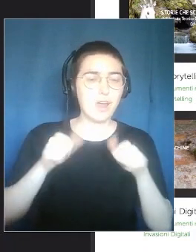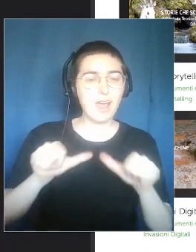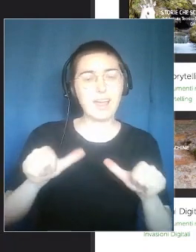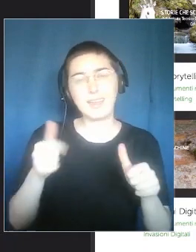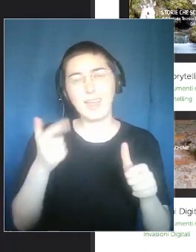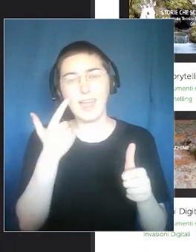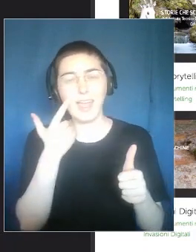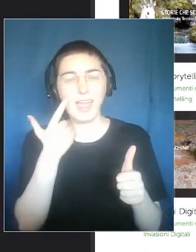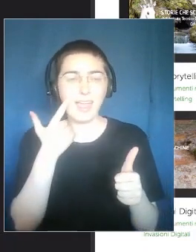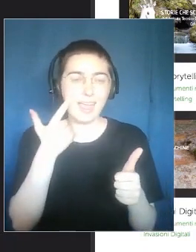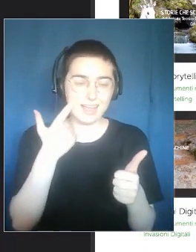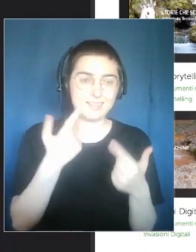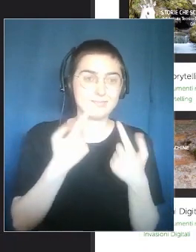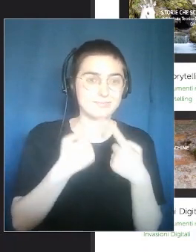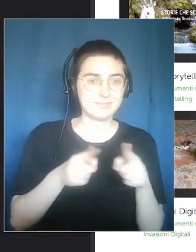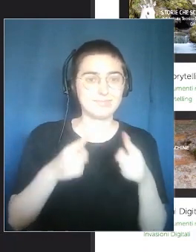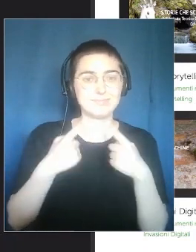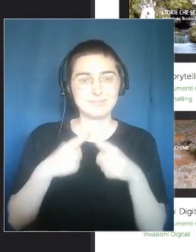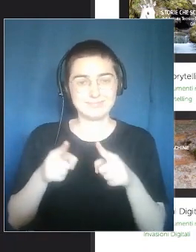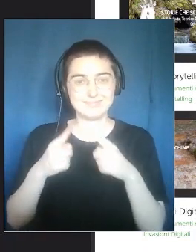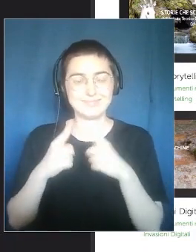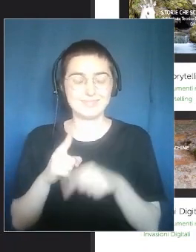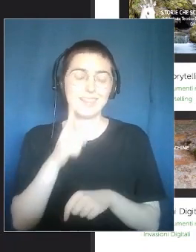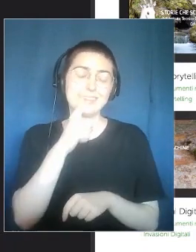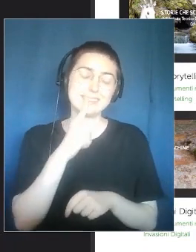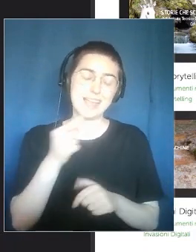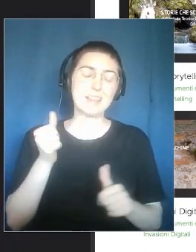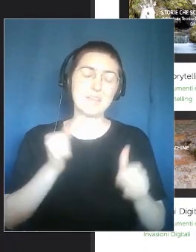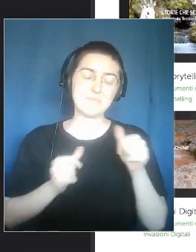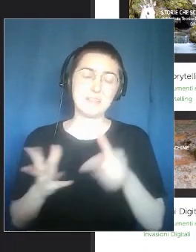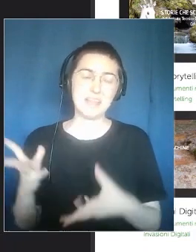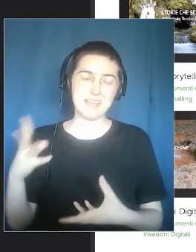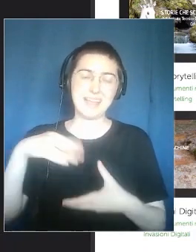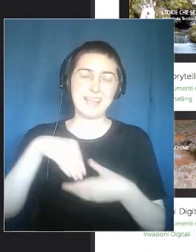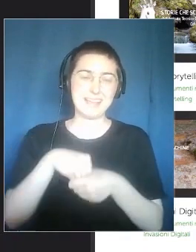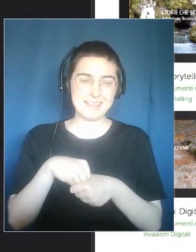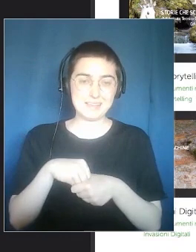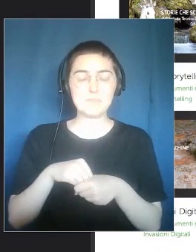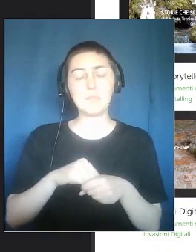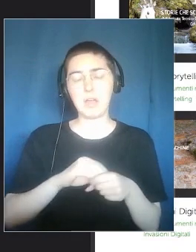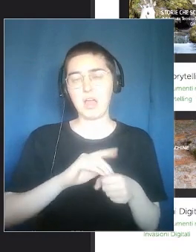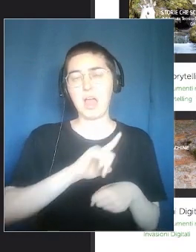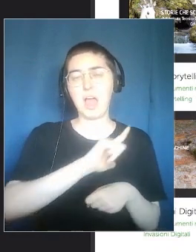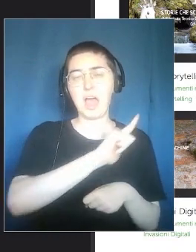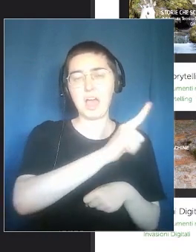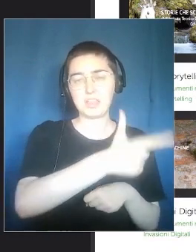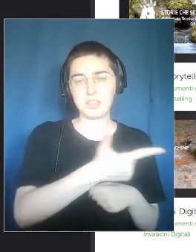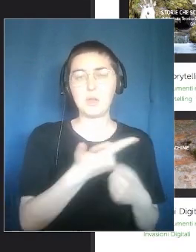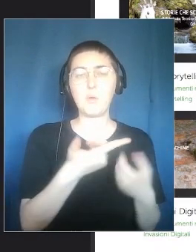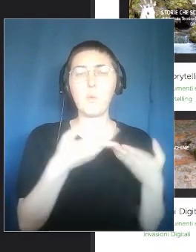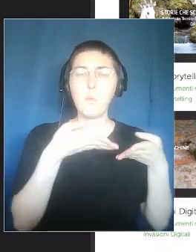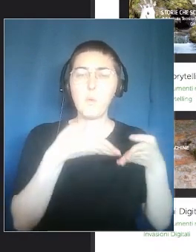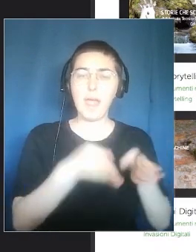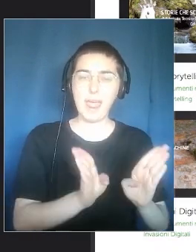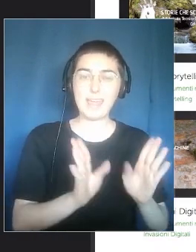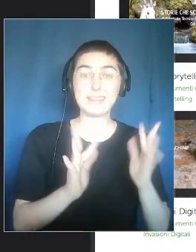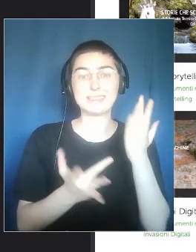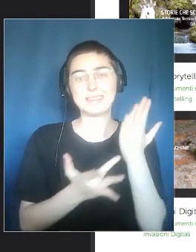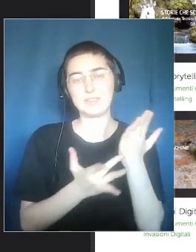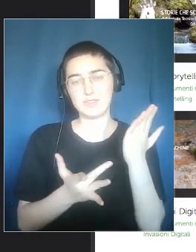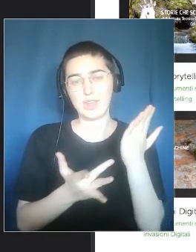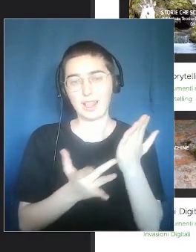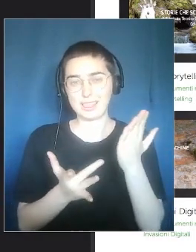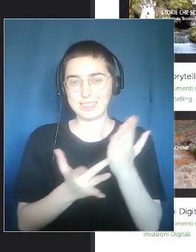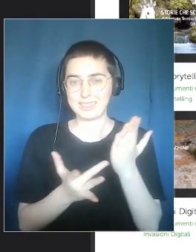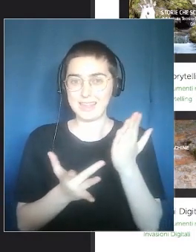and experimented with different products. Silent play is one of them, but also other ways to use